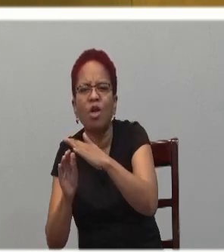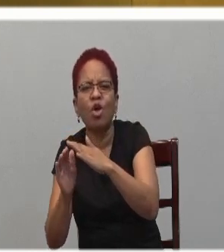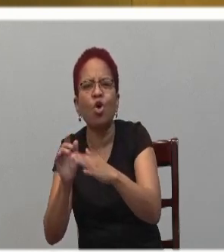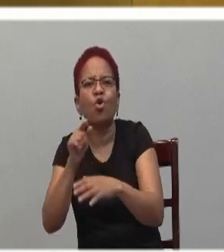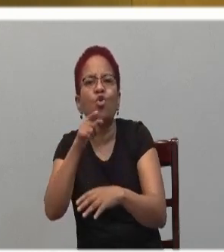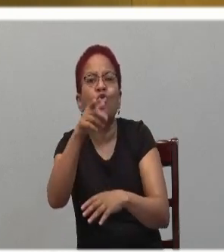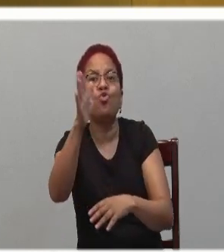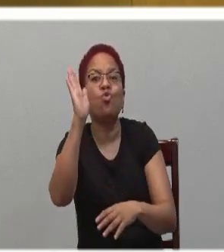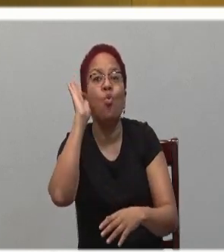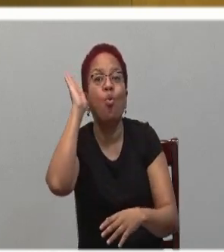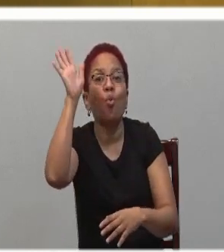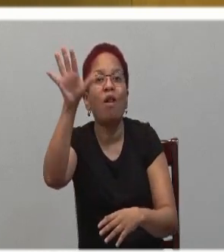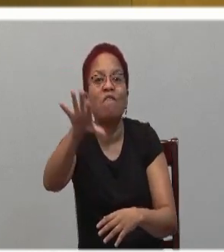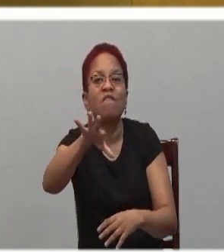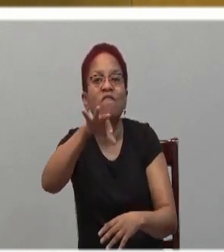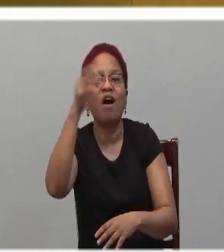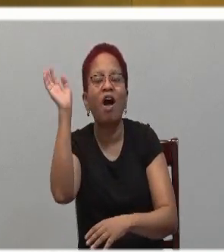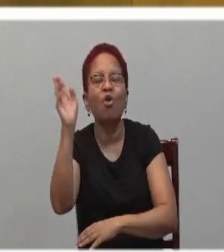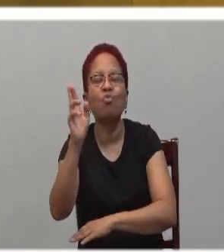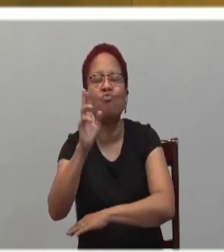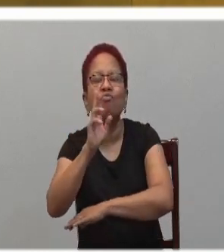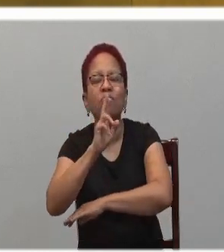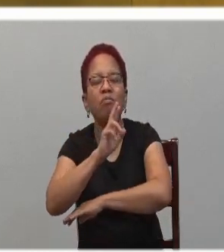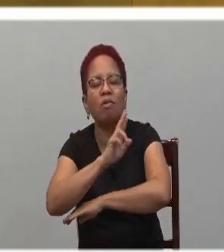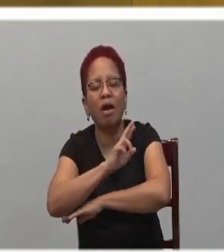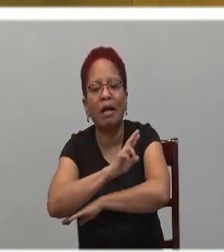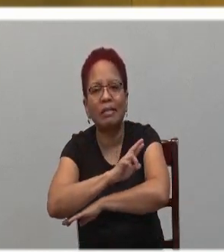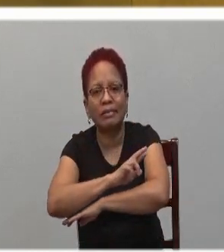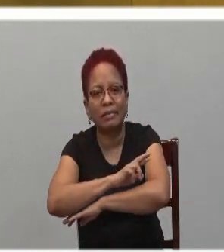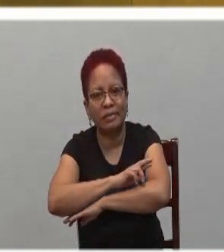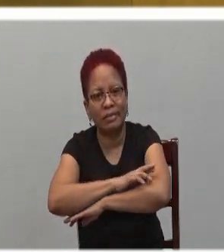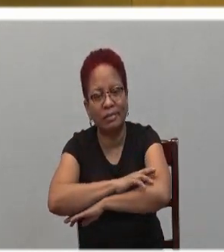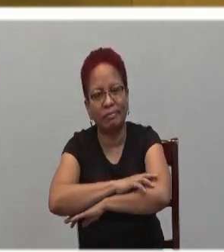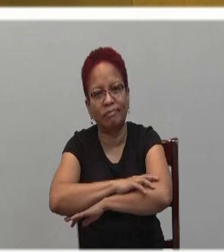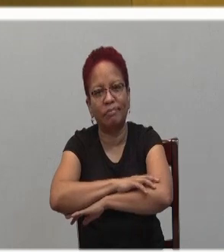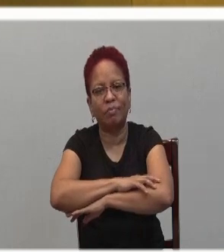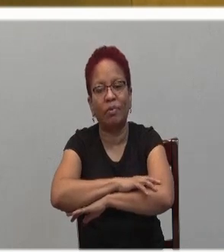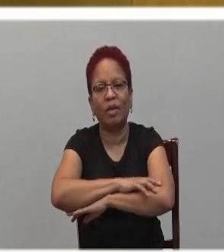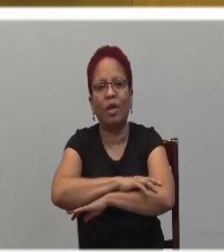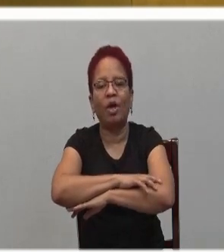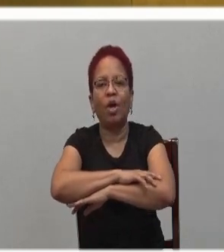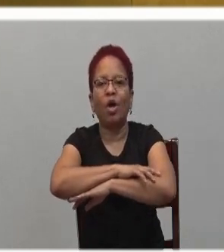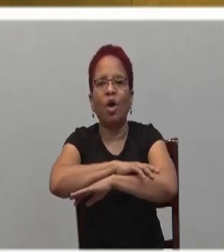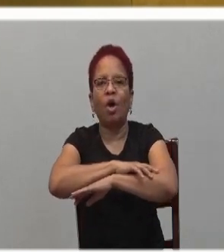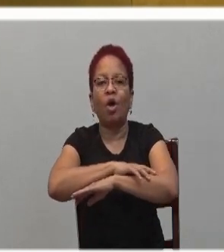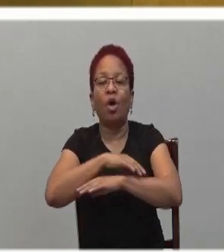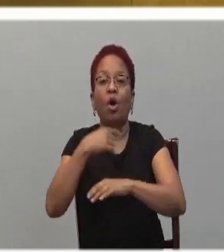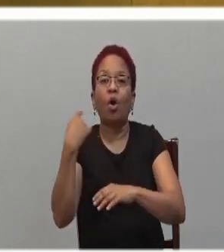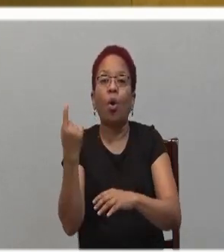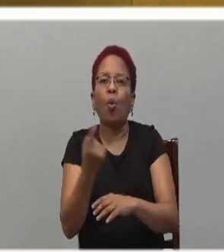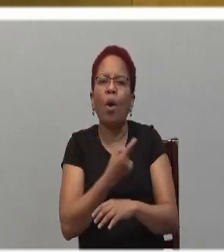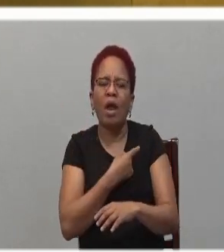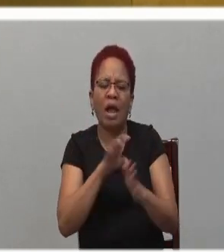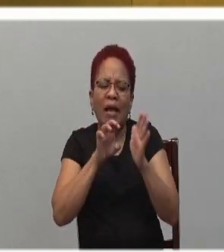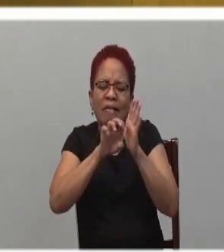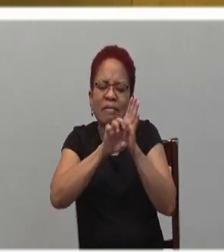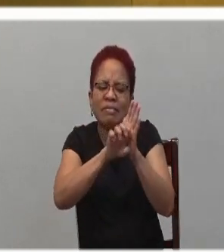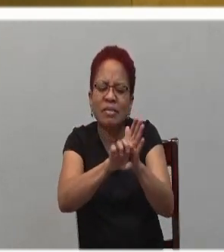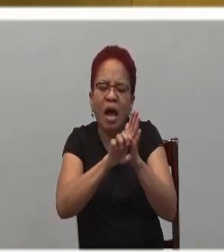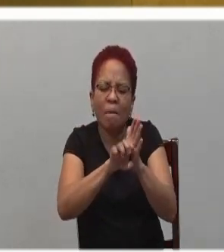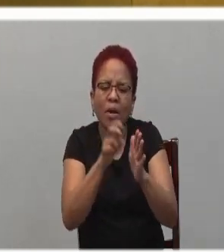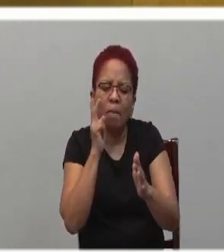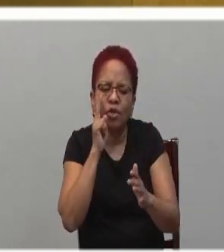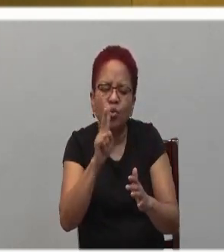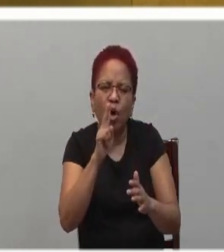Beloved, let us learn from the weakness of St. Augustine, of